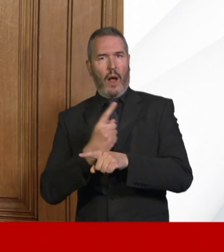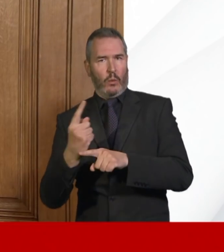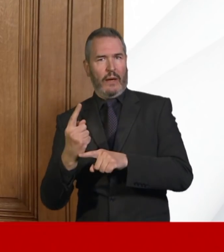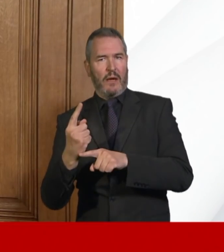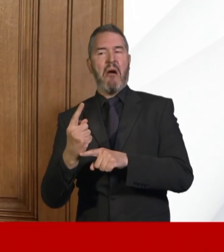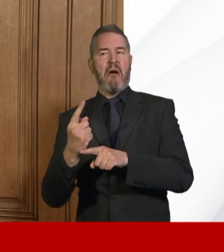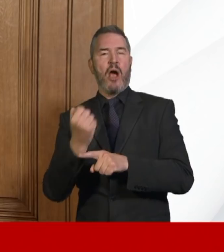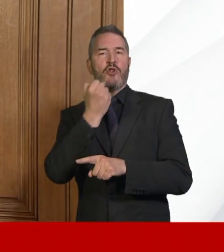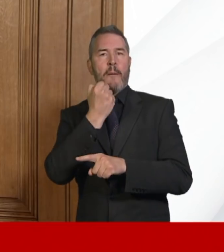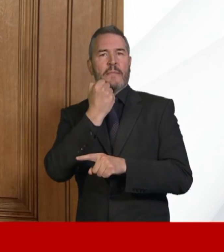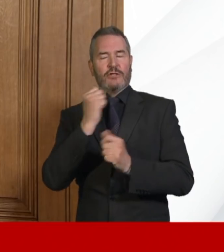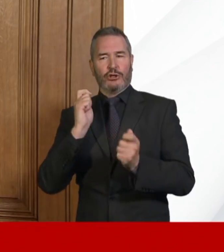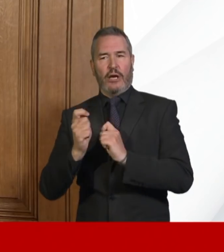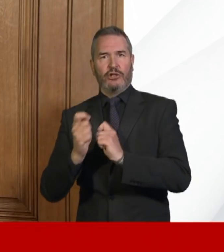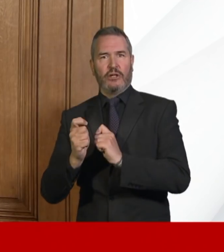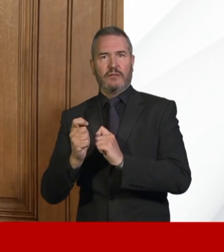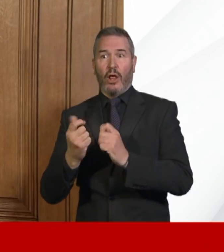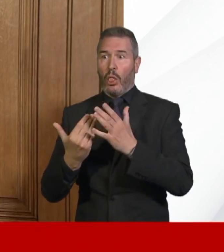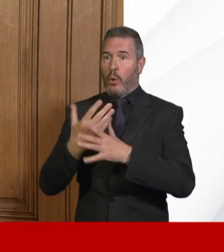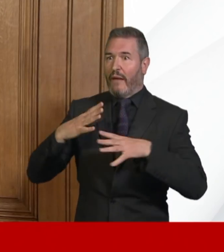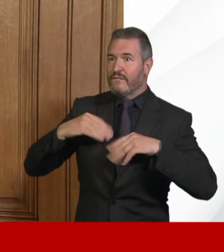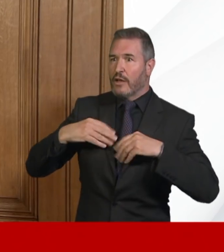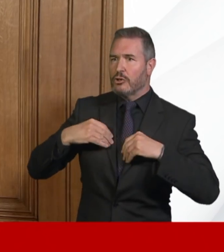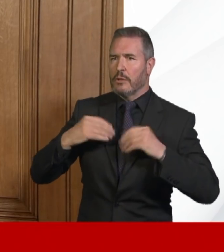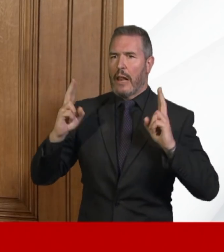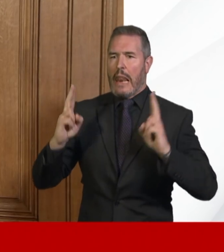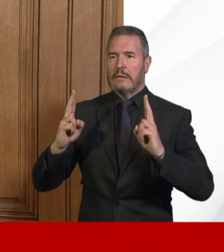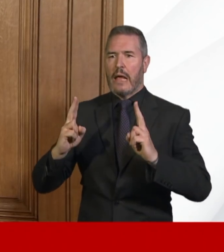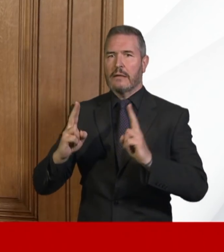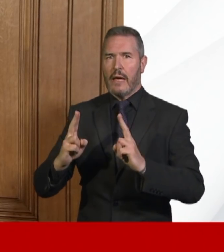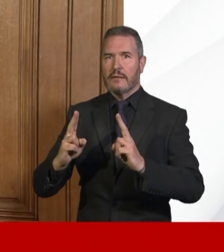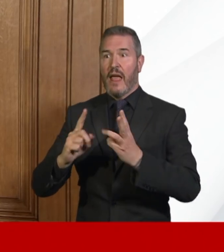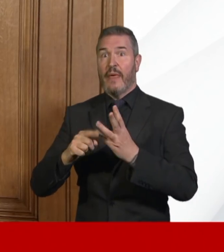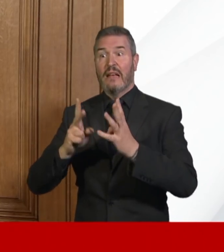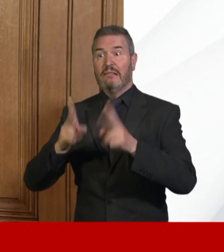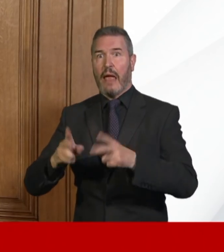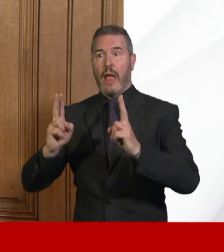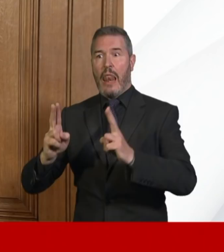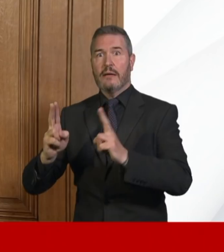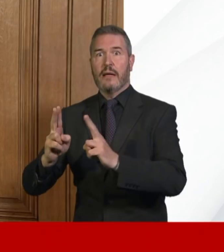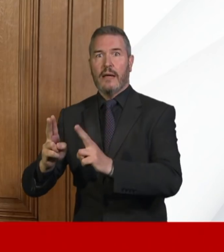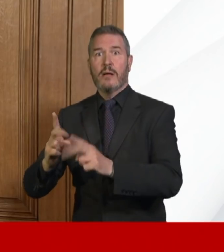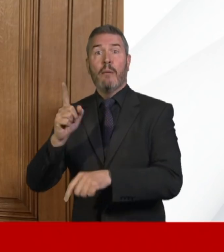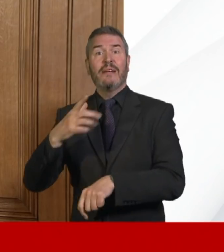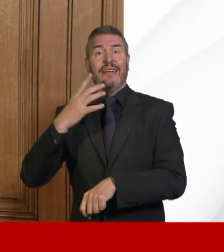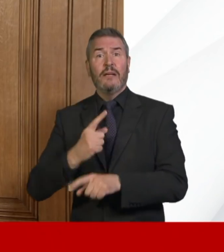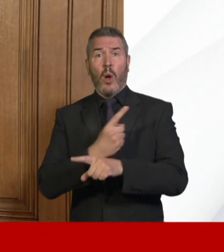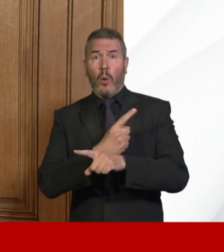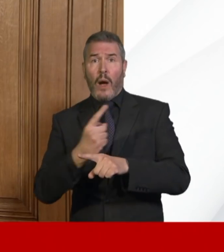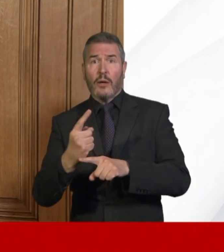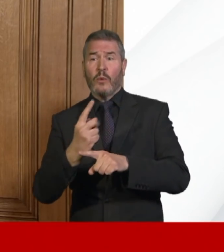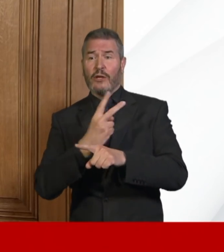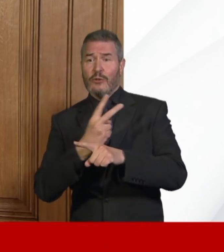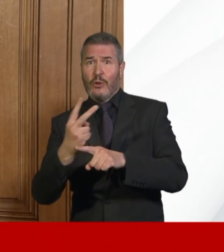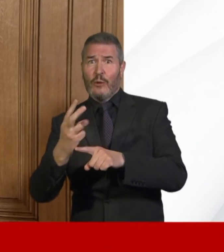to see new infections dropping over the next week. And we would start to see deaths dropping over the following week. So the